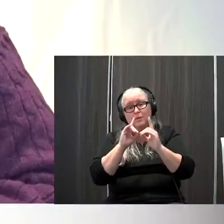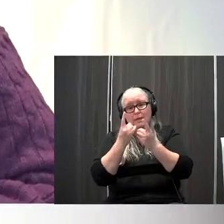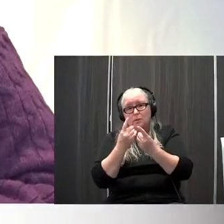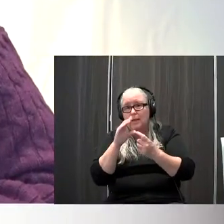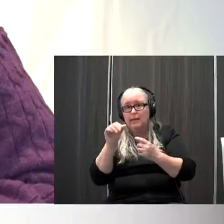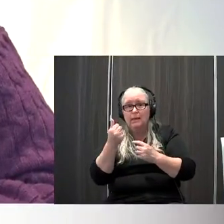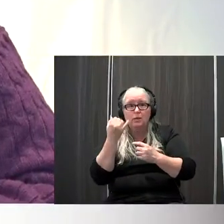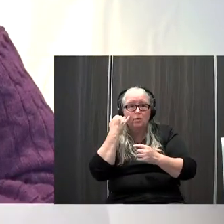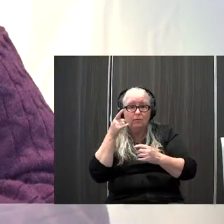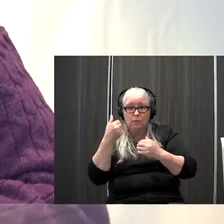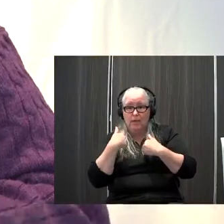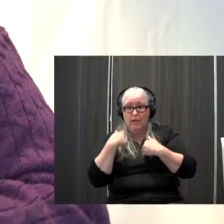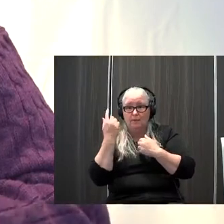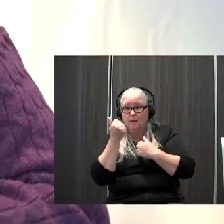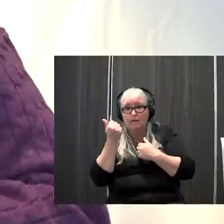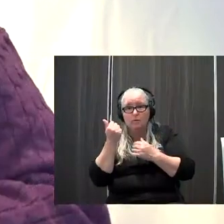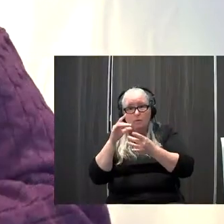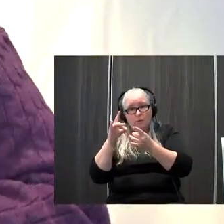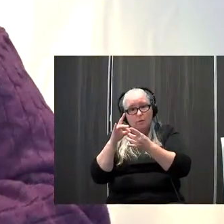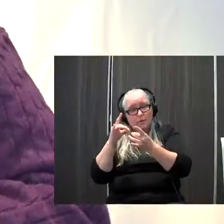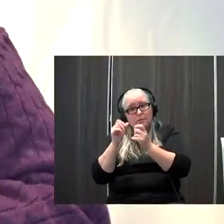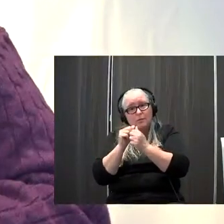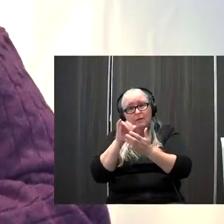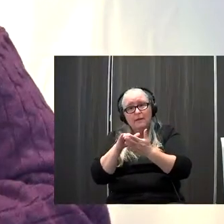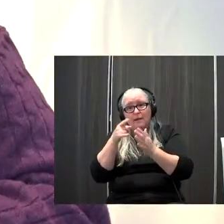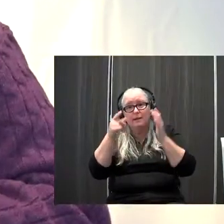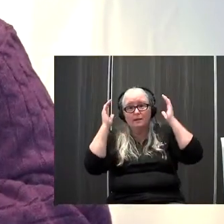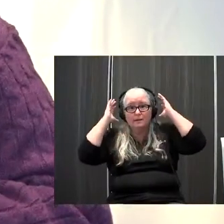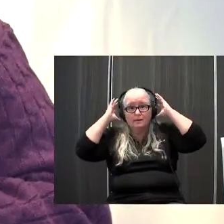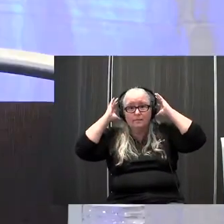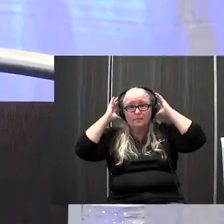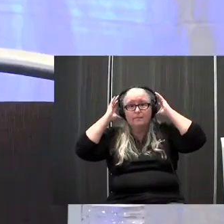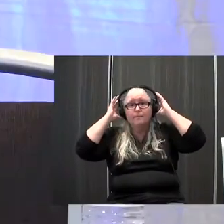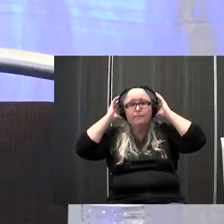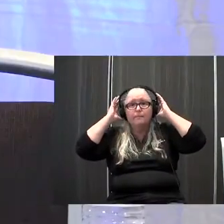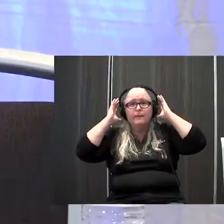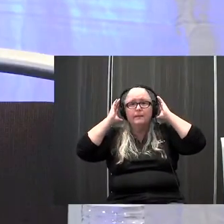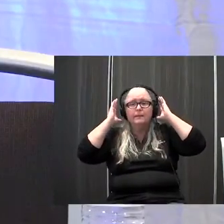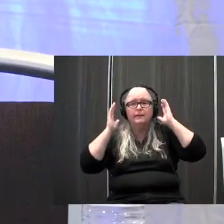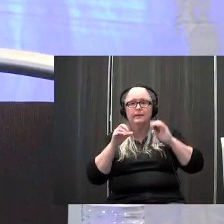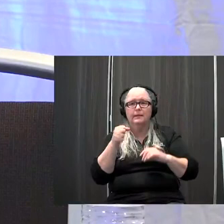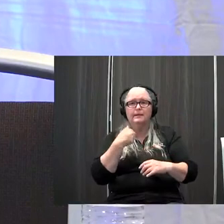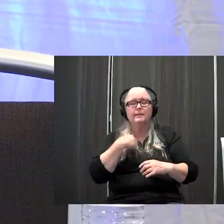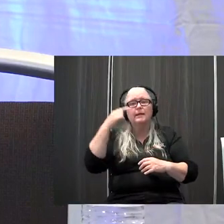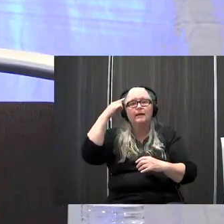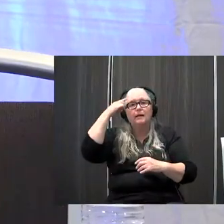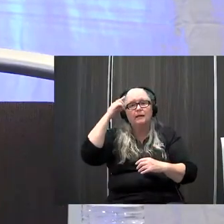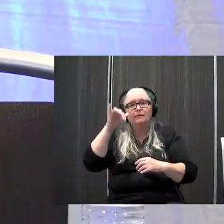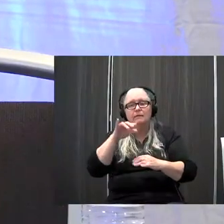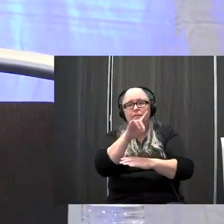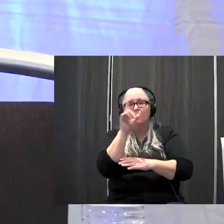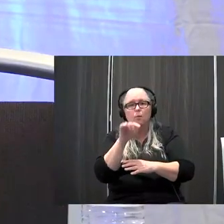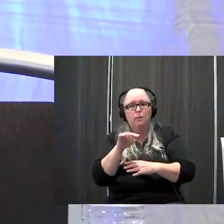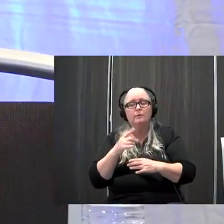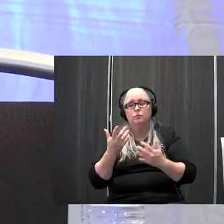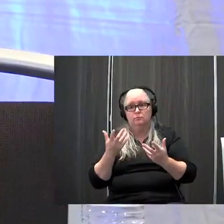speech language pathology perspective yeah absolutely I do think that question does come up quite a